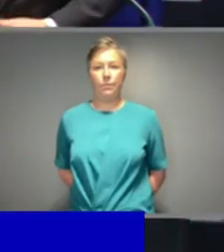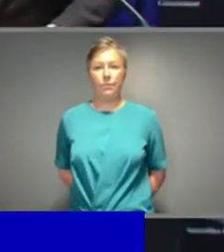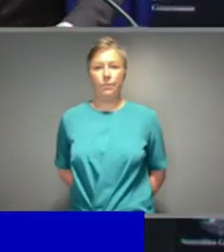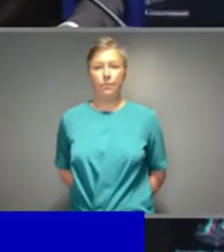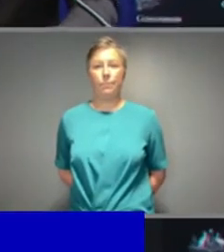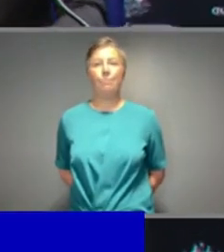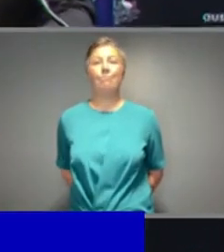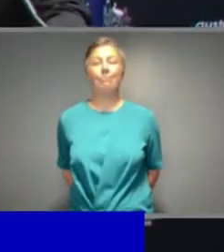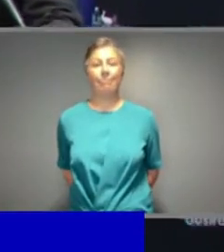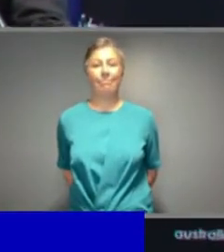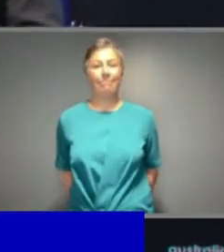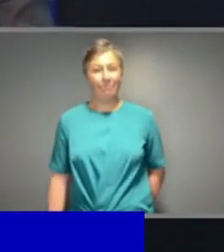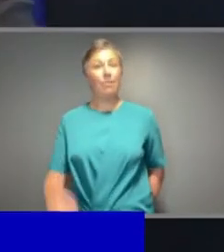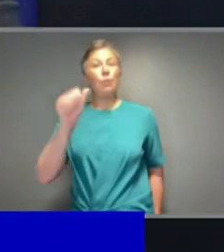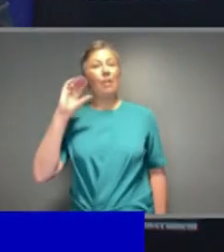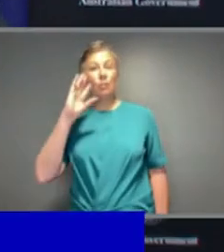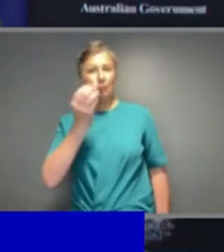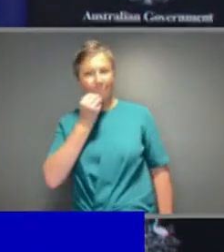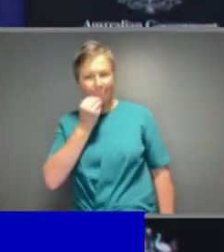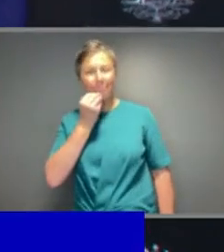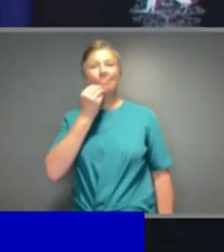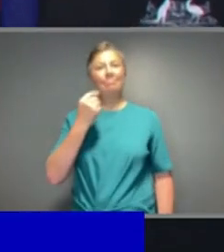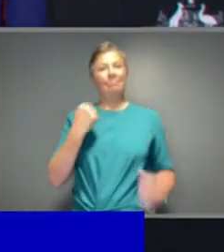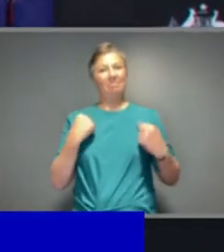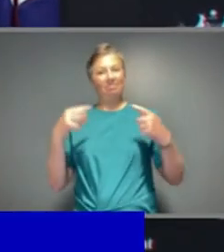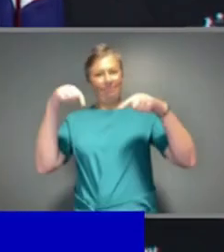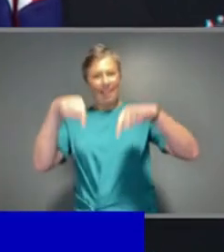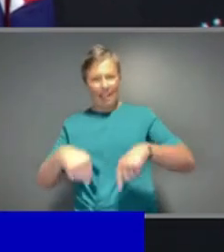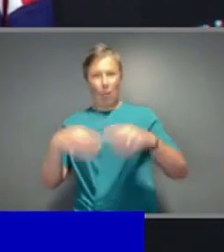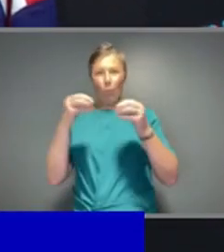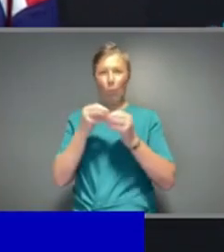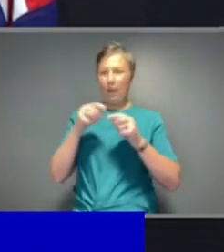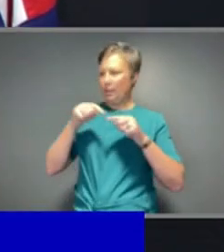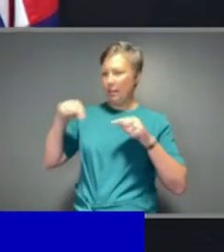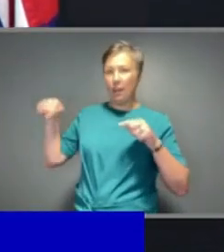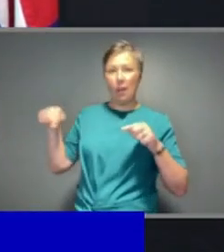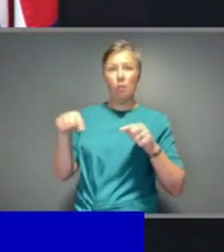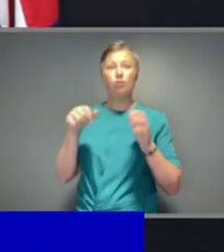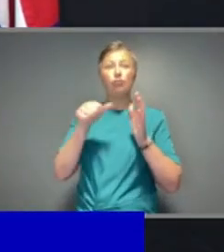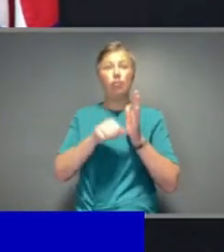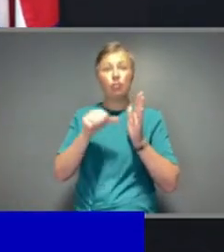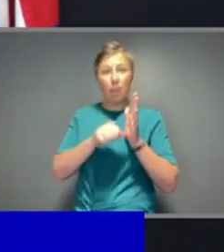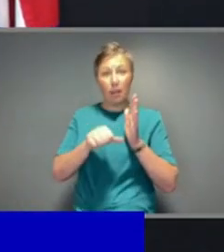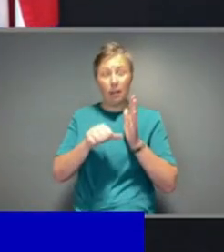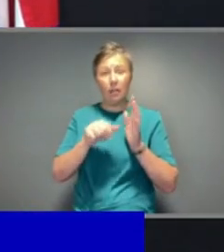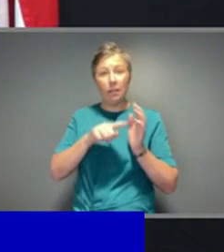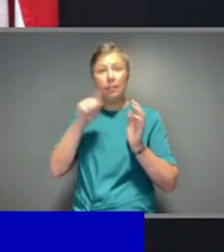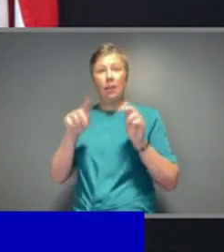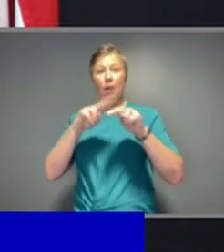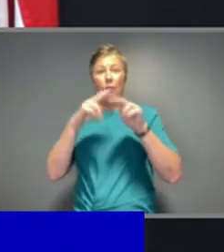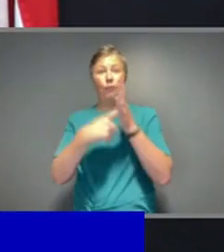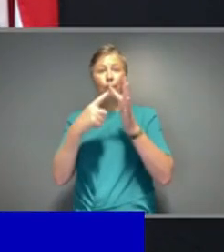Well, good afternoon, everyone. I'm pleased to be able to join you here. I'm joined, of course, by the Treasurer, General Fruin and Professor Kelly.